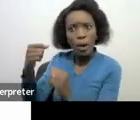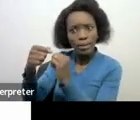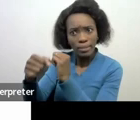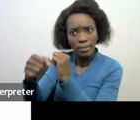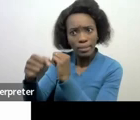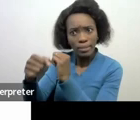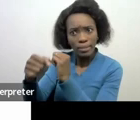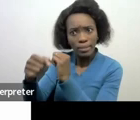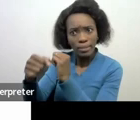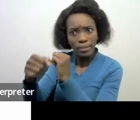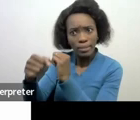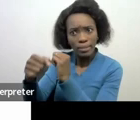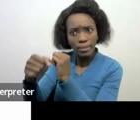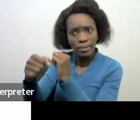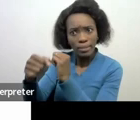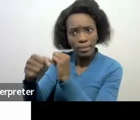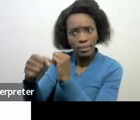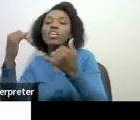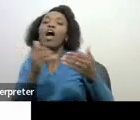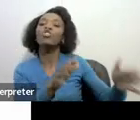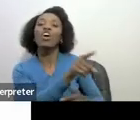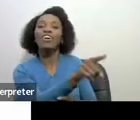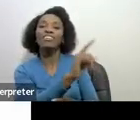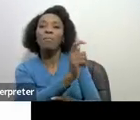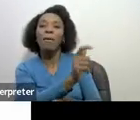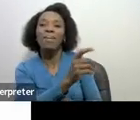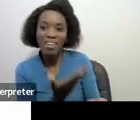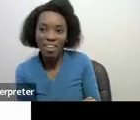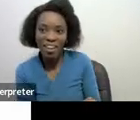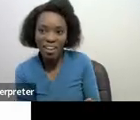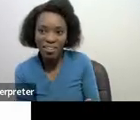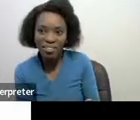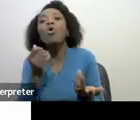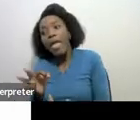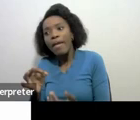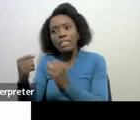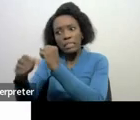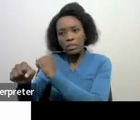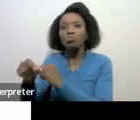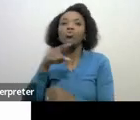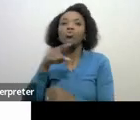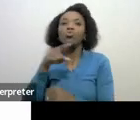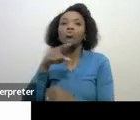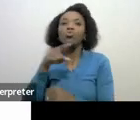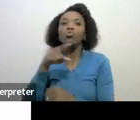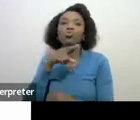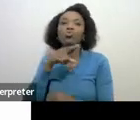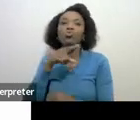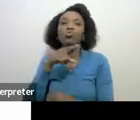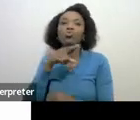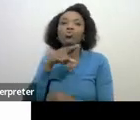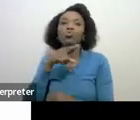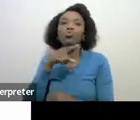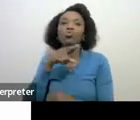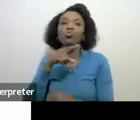completed that is then that will if it's completed in your favor obviously you don't over say anything but if it's not completed